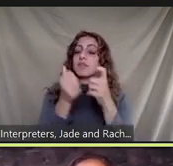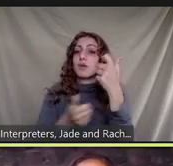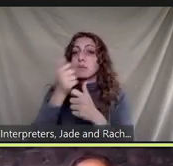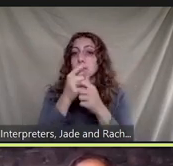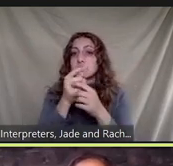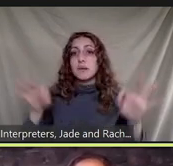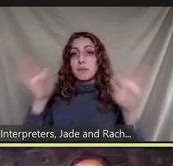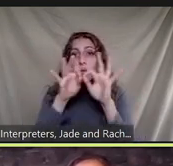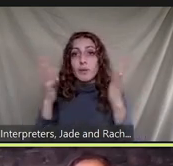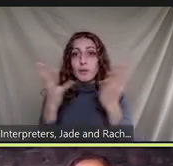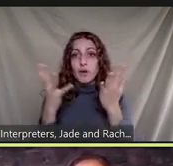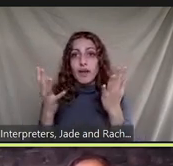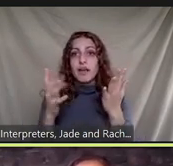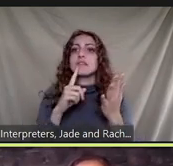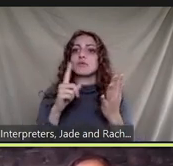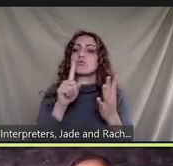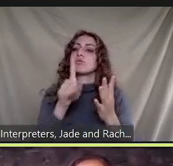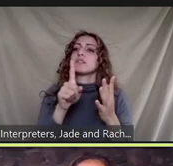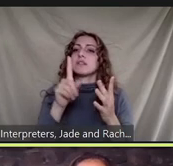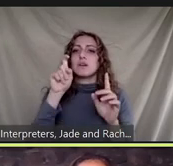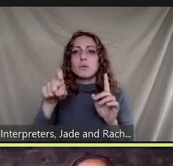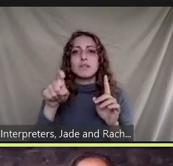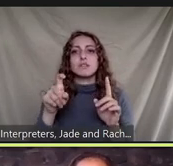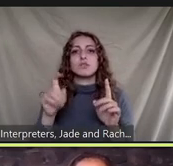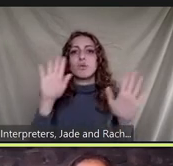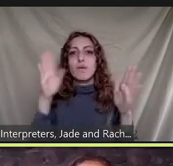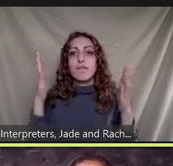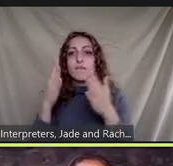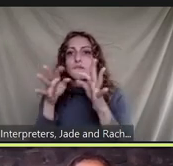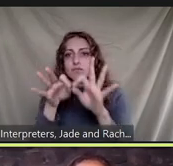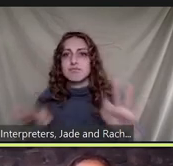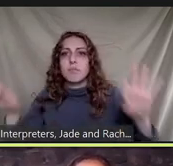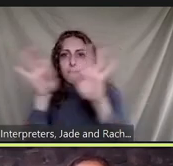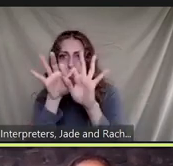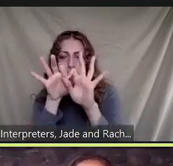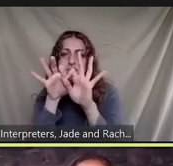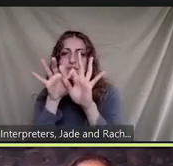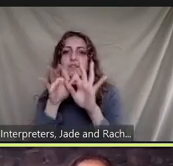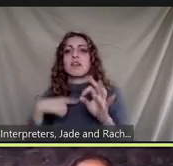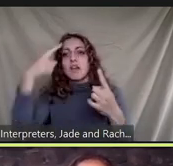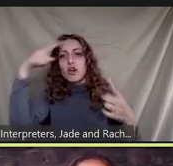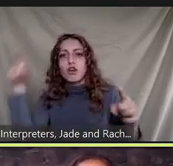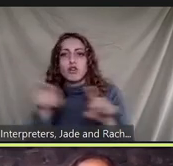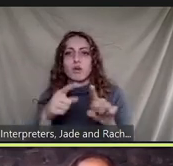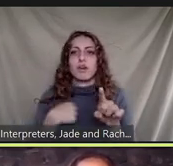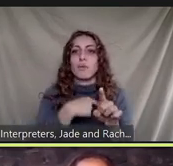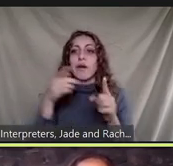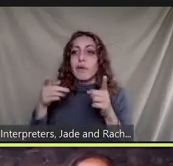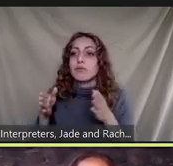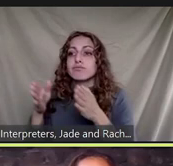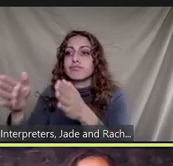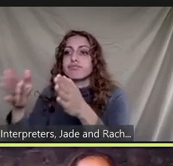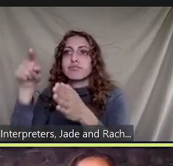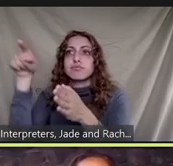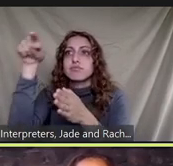to orient to true north and that we agree on a path of where we want to go and what the destination is